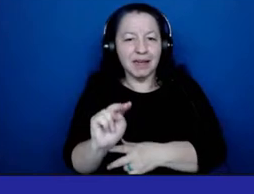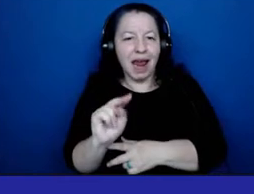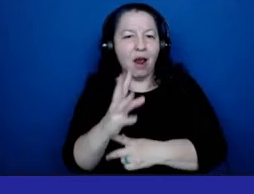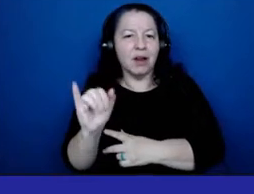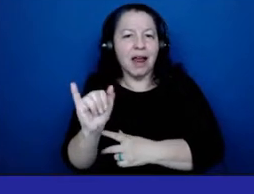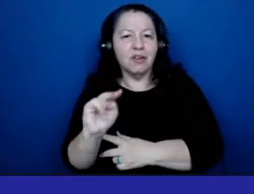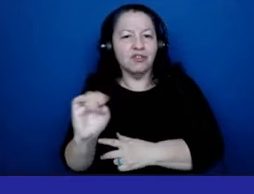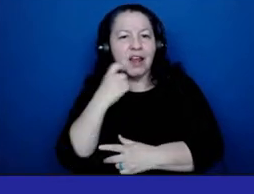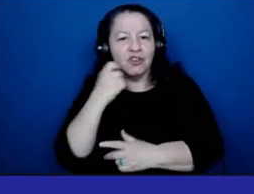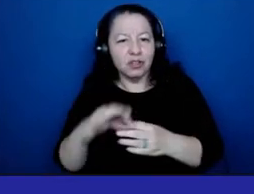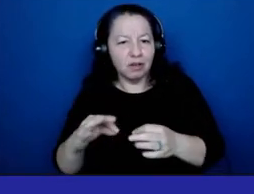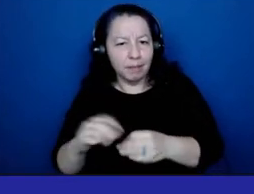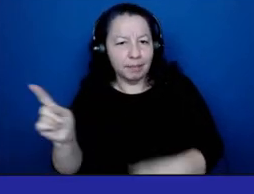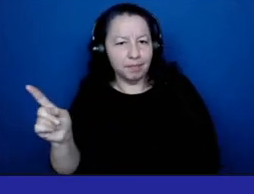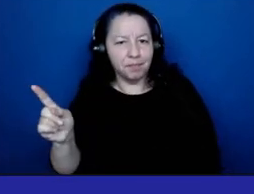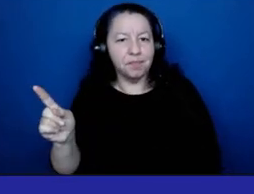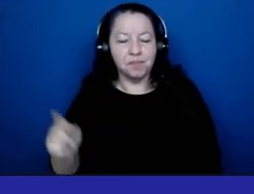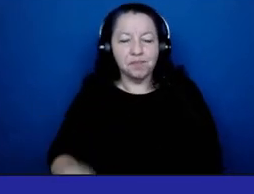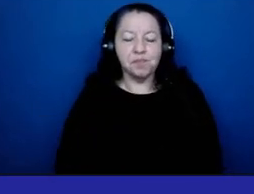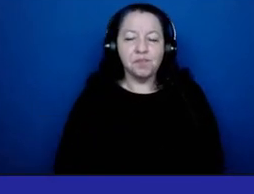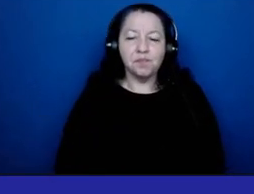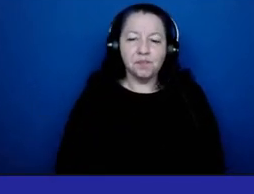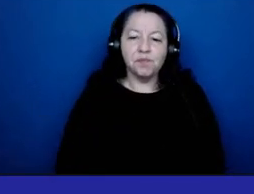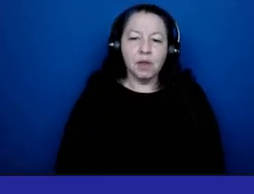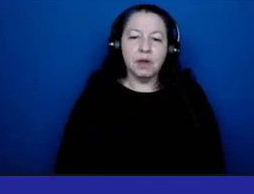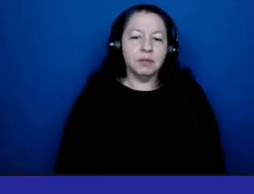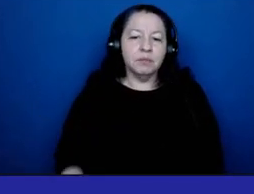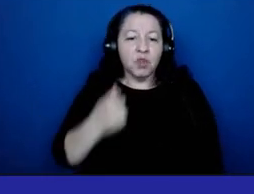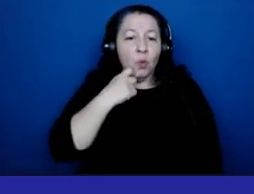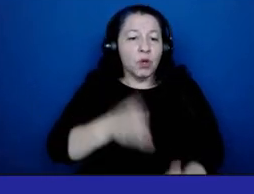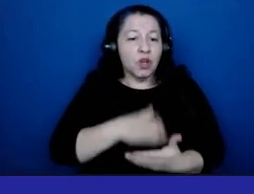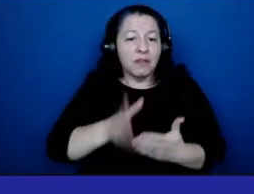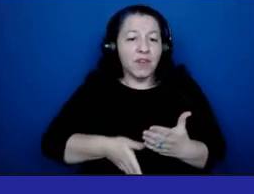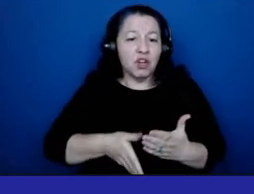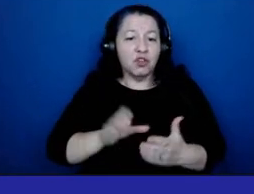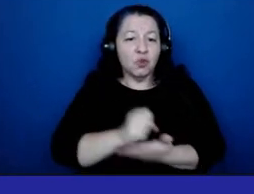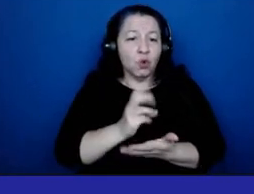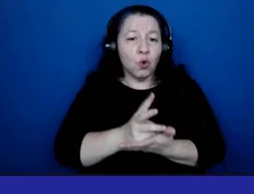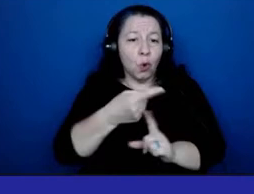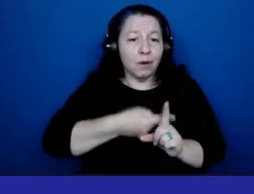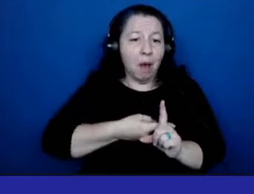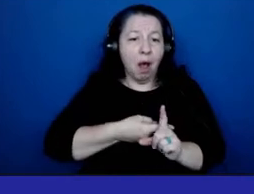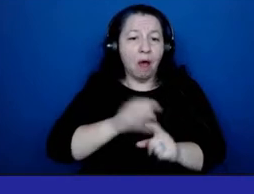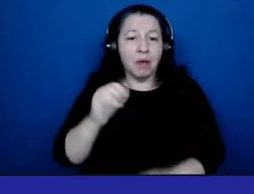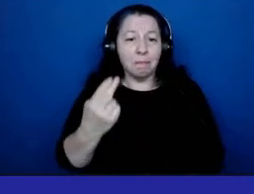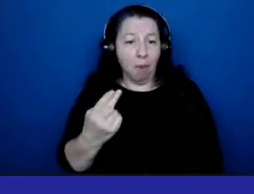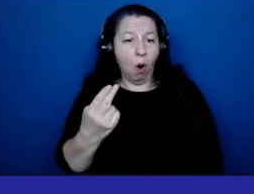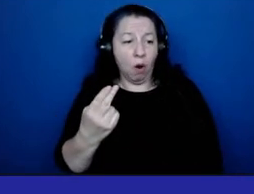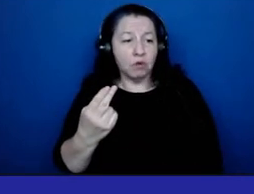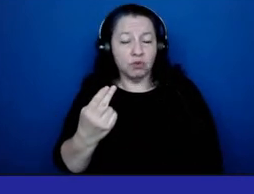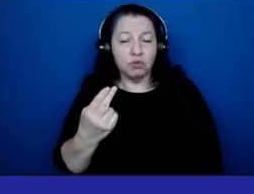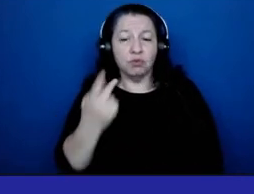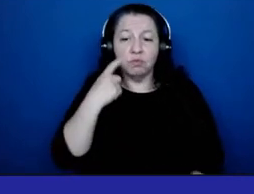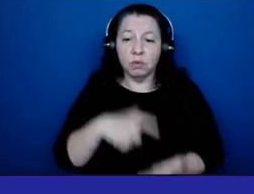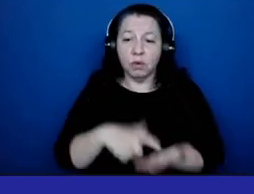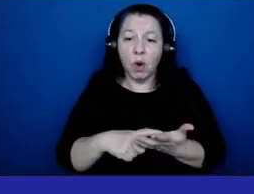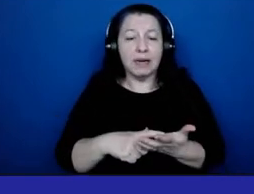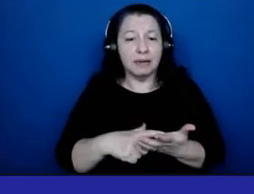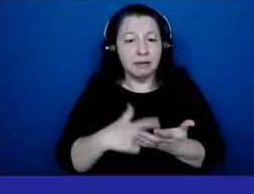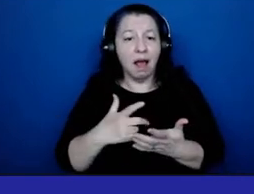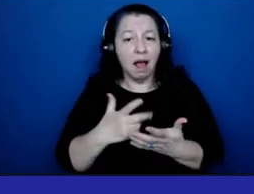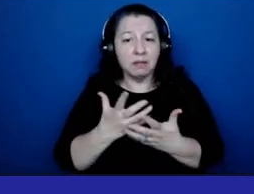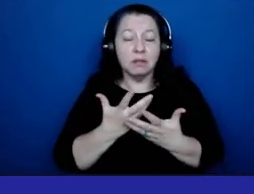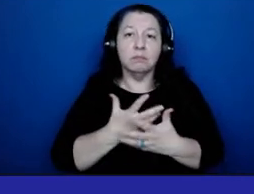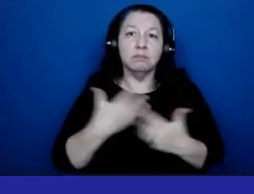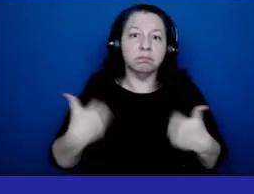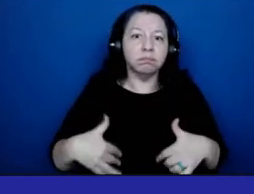Jane talked about. We just wrapped up Social Work Month in March, and we recognize the tremendous work that